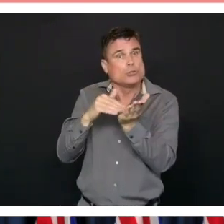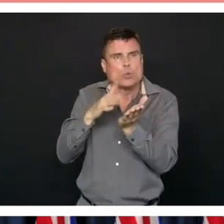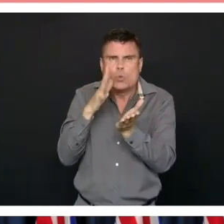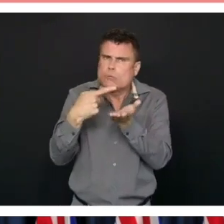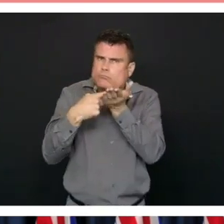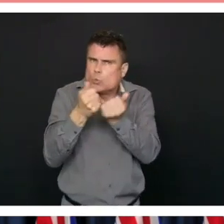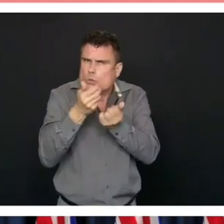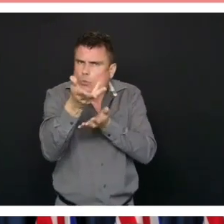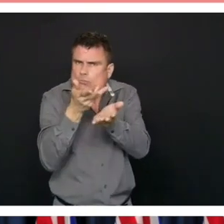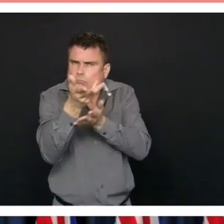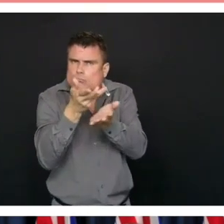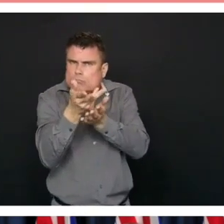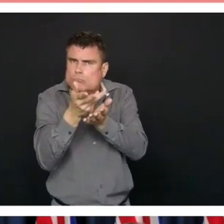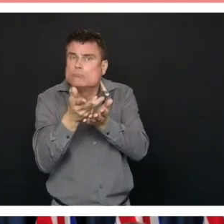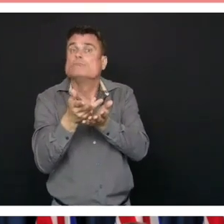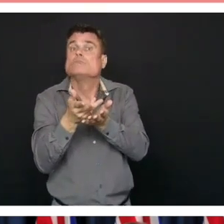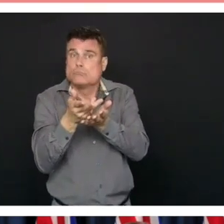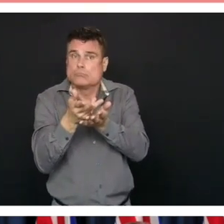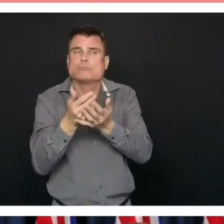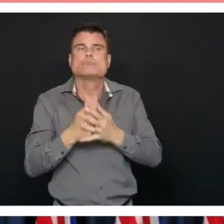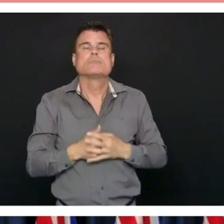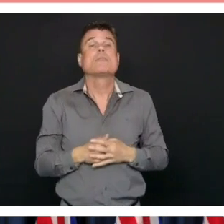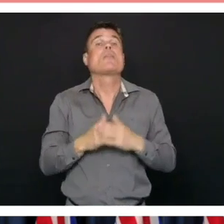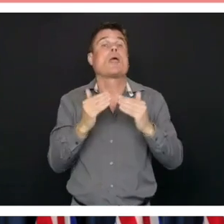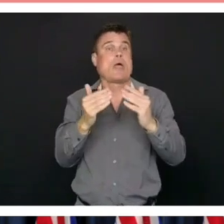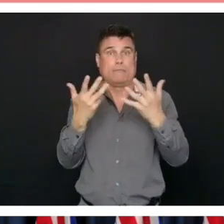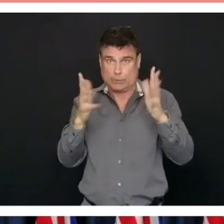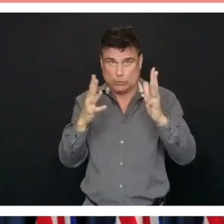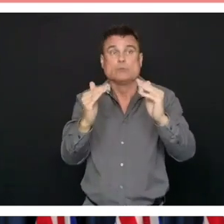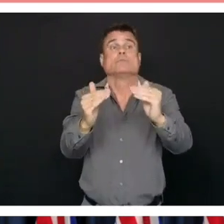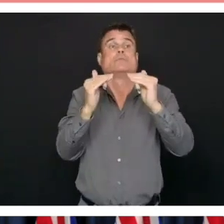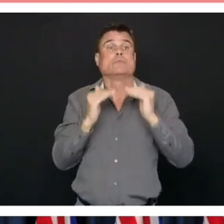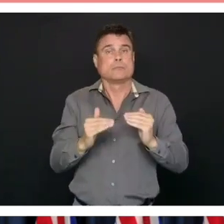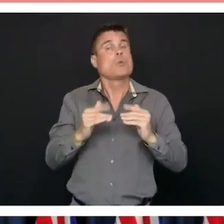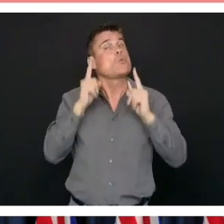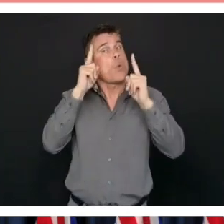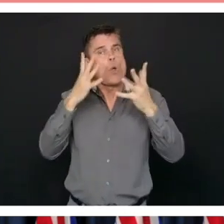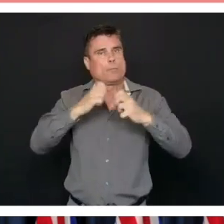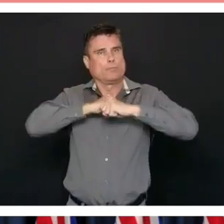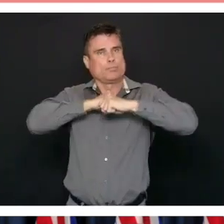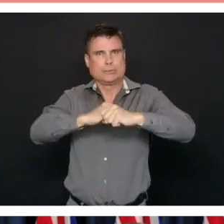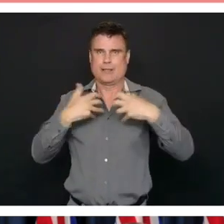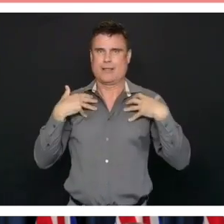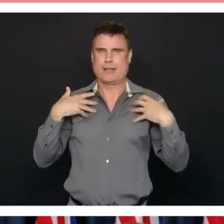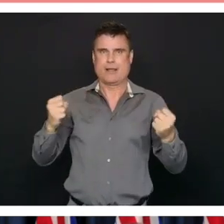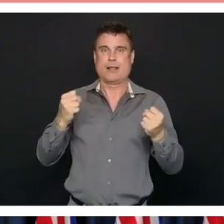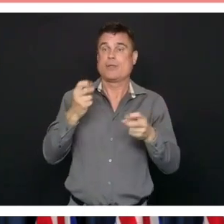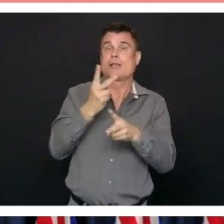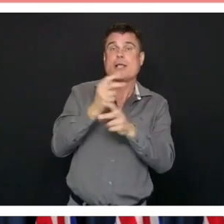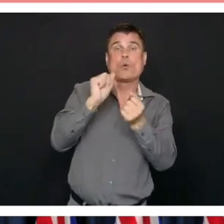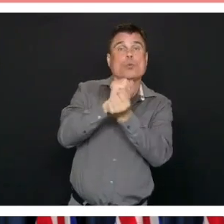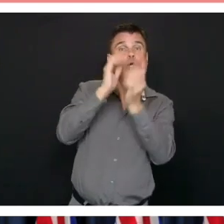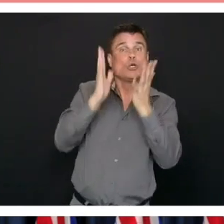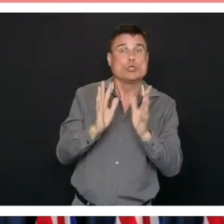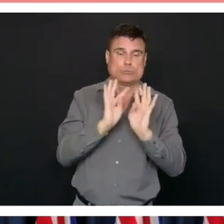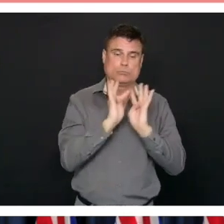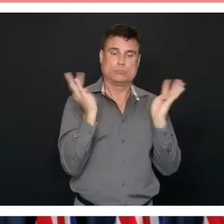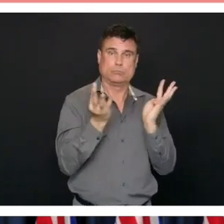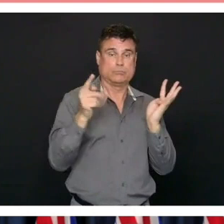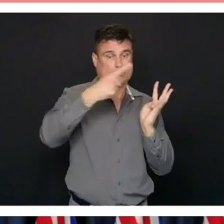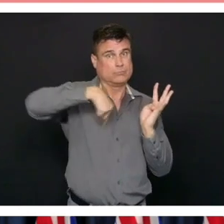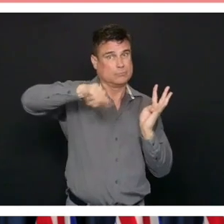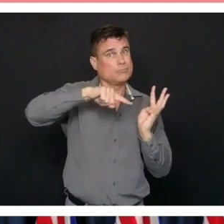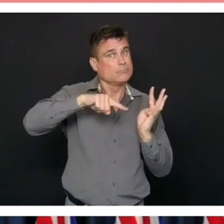To protect healthcare workers, of course, as Dr. Henry has talked about, new clinical protocols on managing patients through surgery are being implemented.